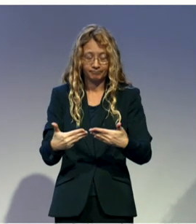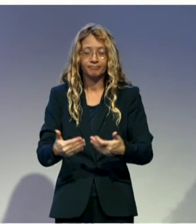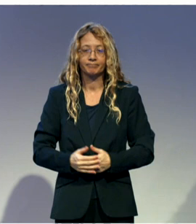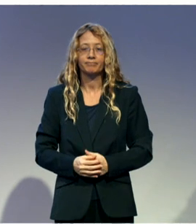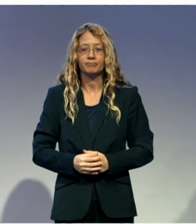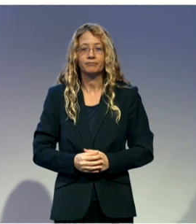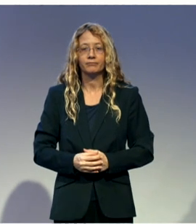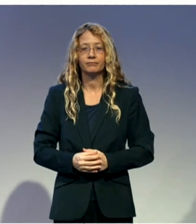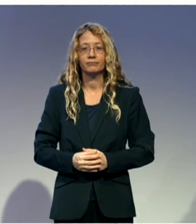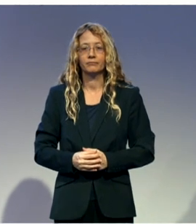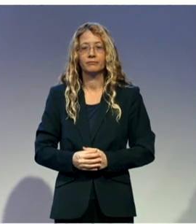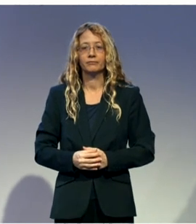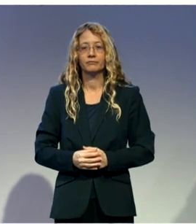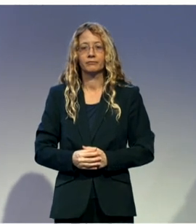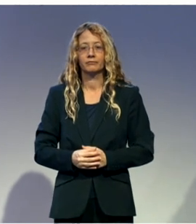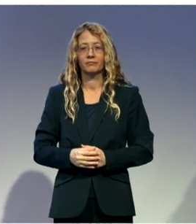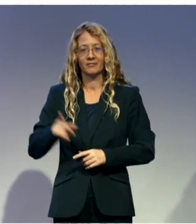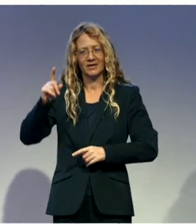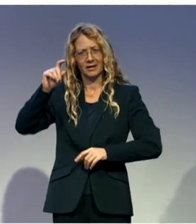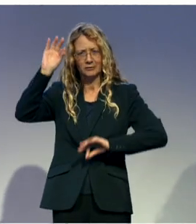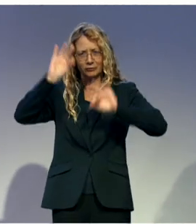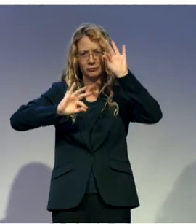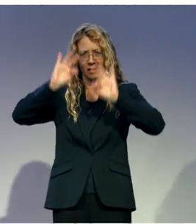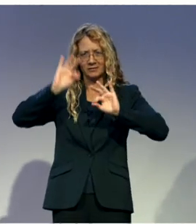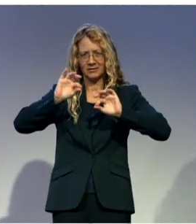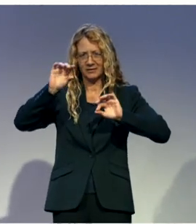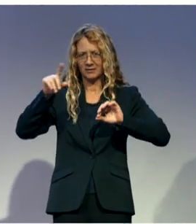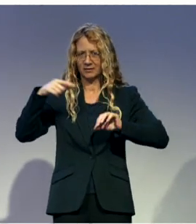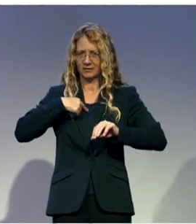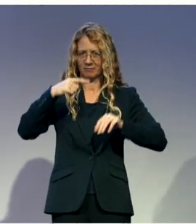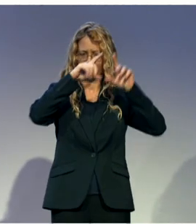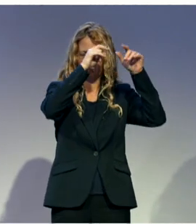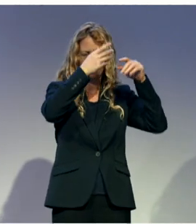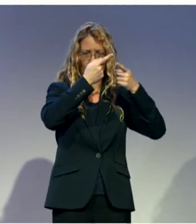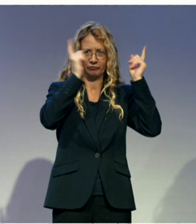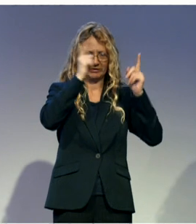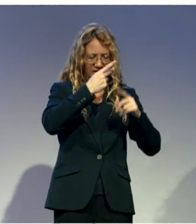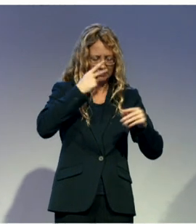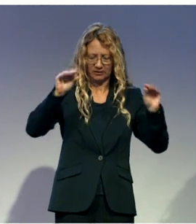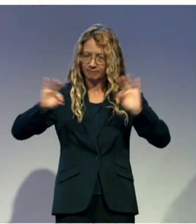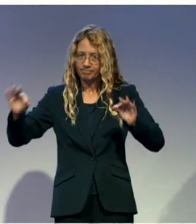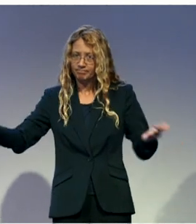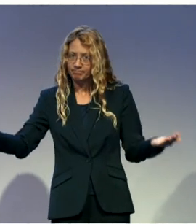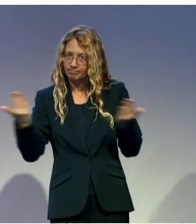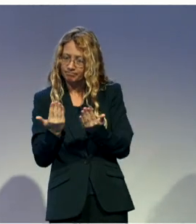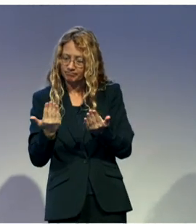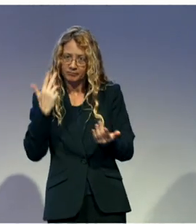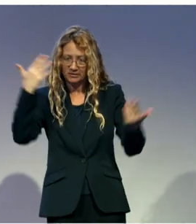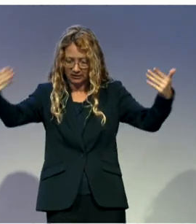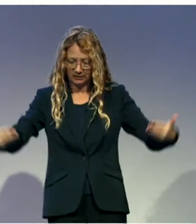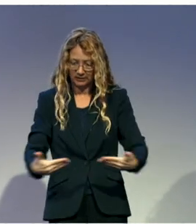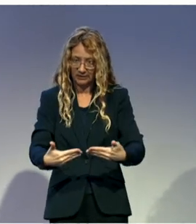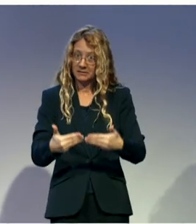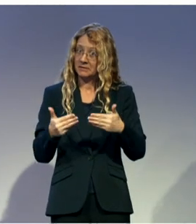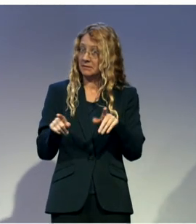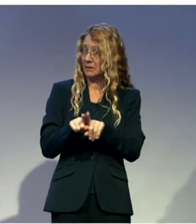Statistics Office found. I should also mention a bit of legal background